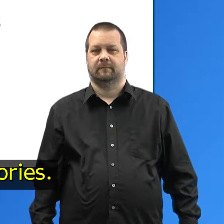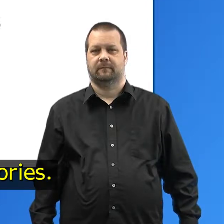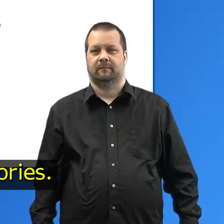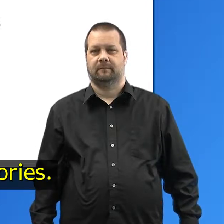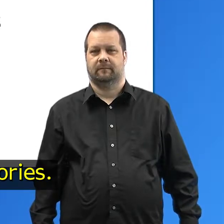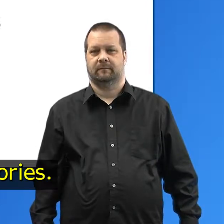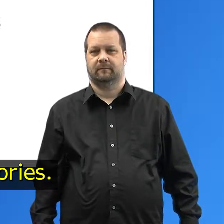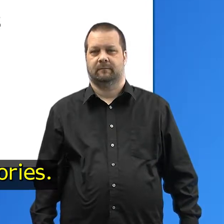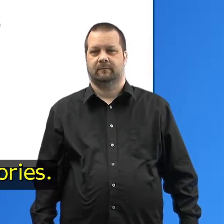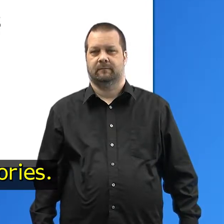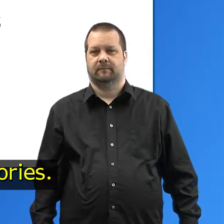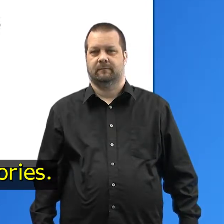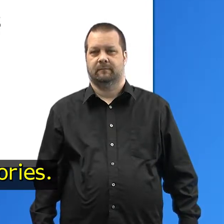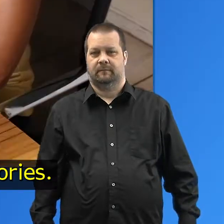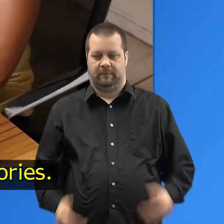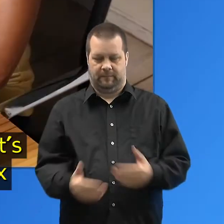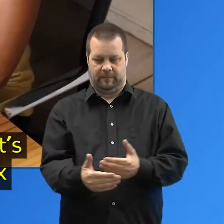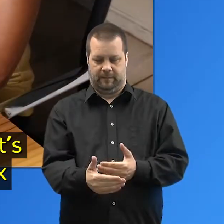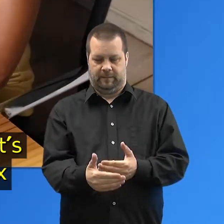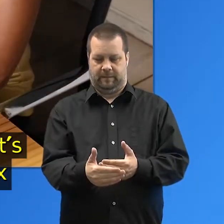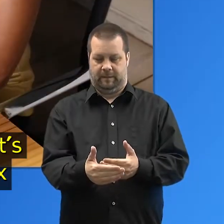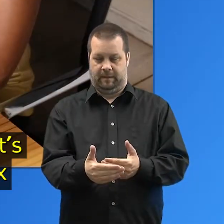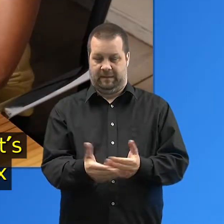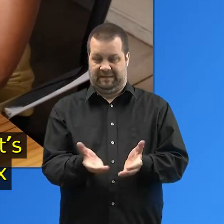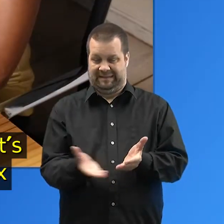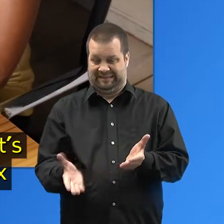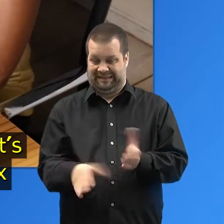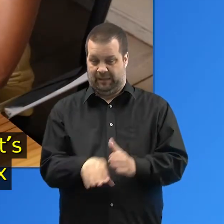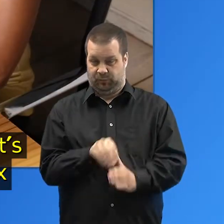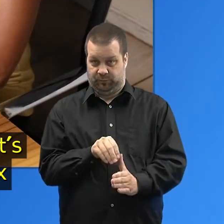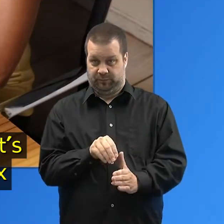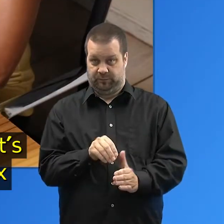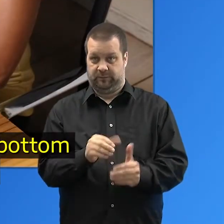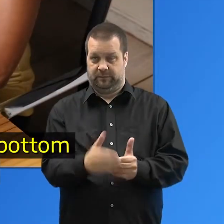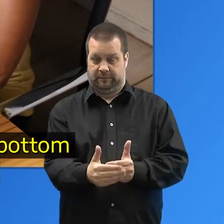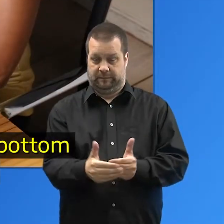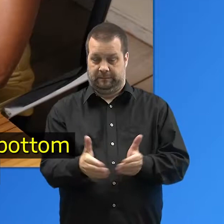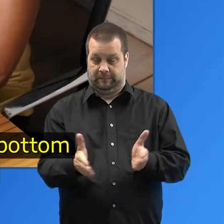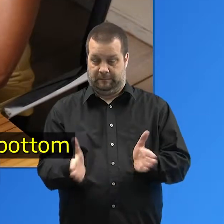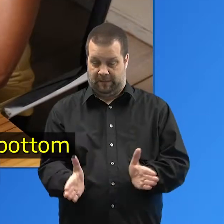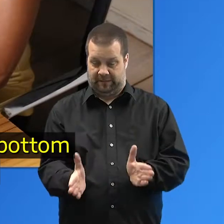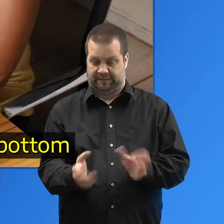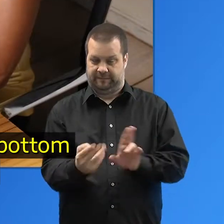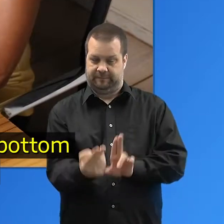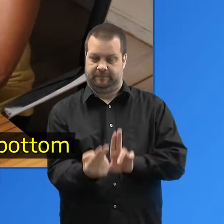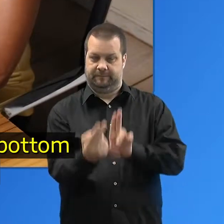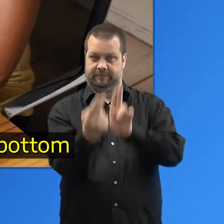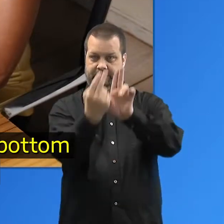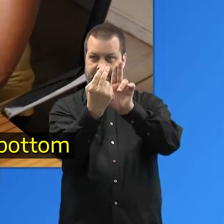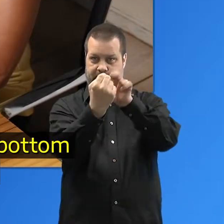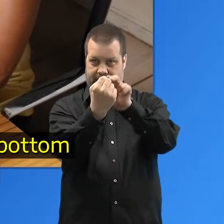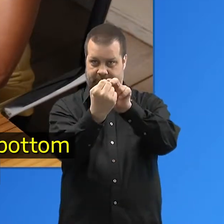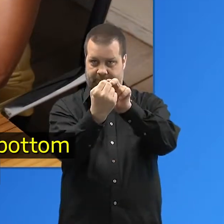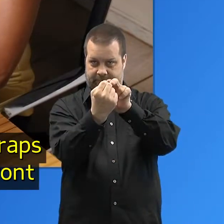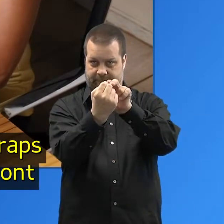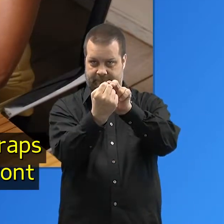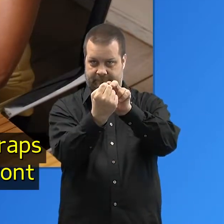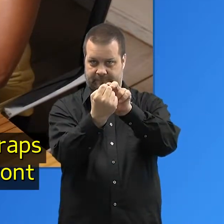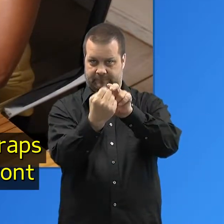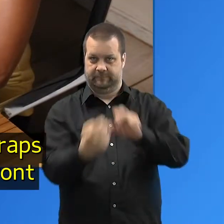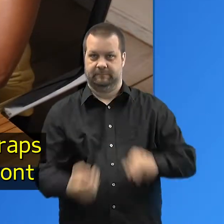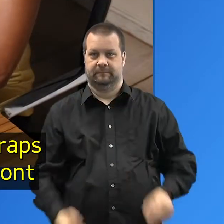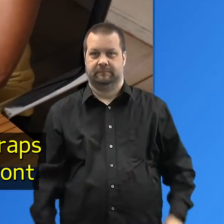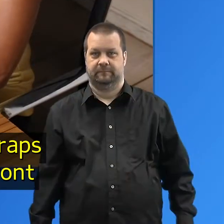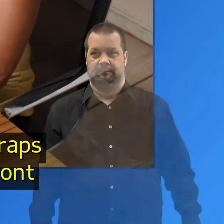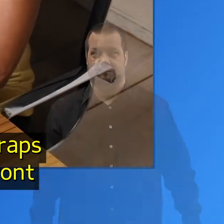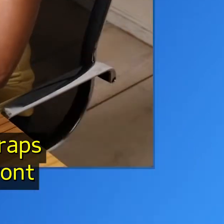Removing the accessories. Let's find out what's in the square box that's attached to the bottom of the retainer. With